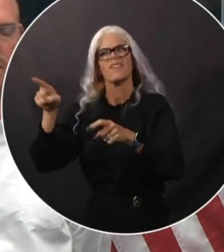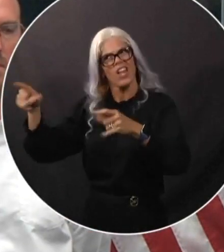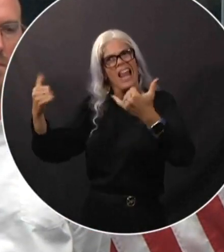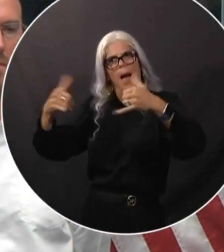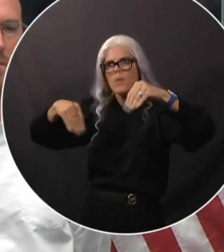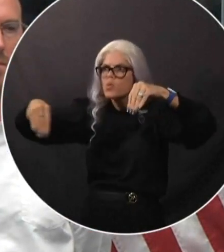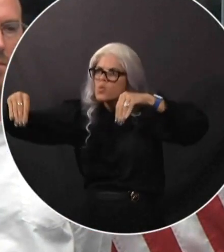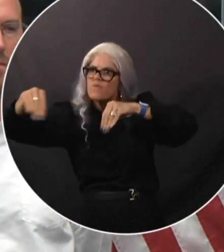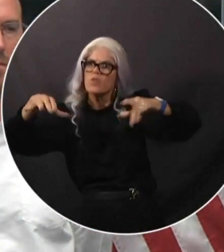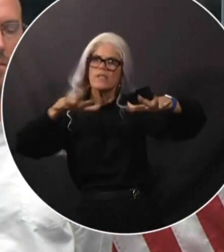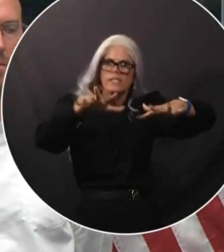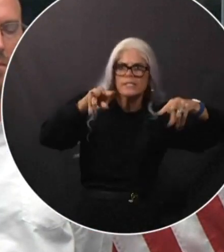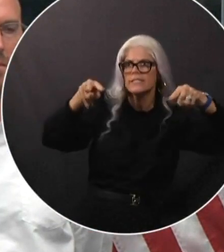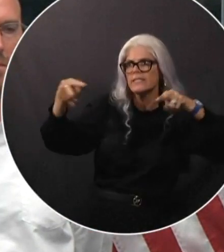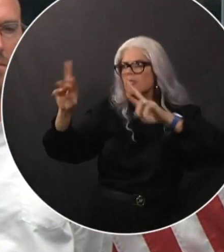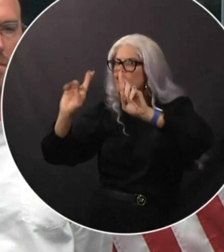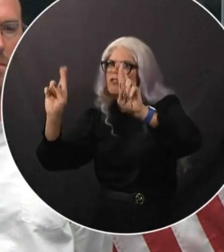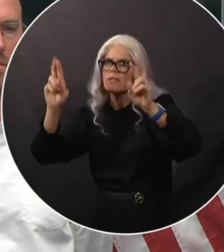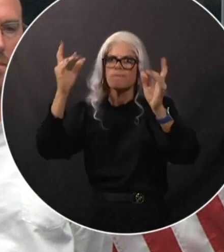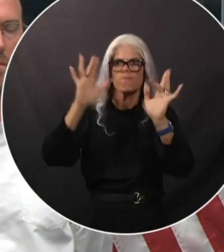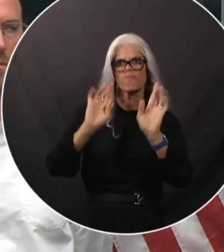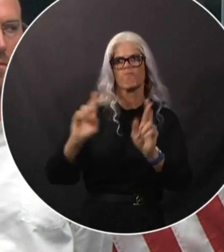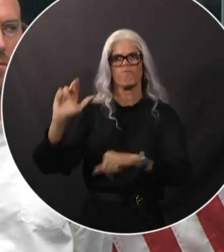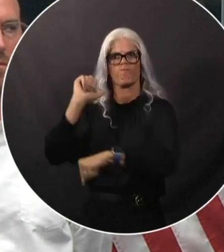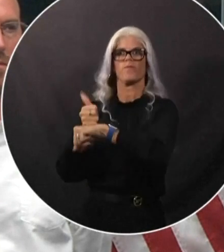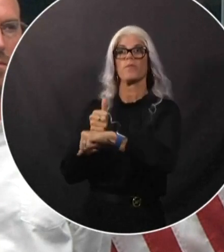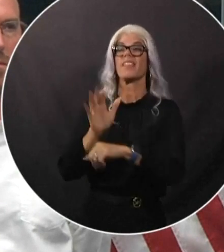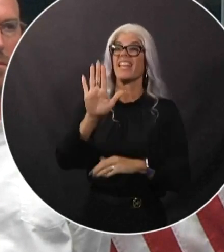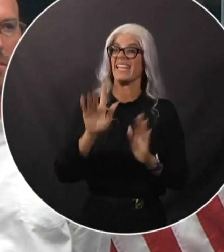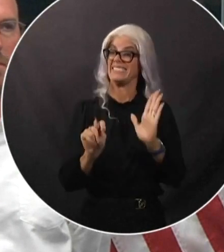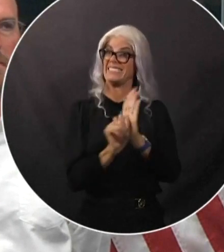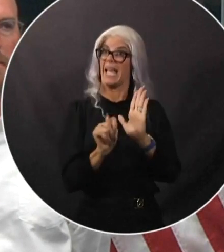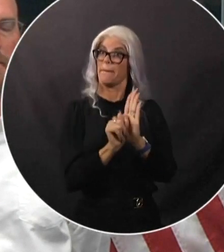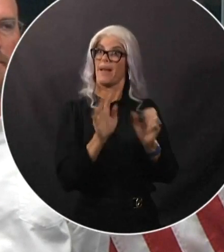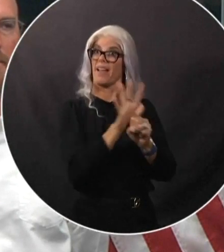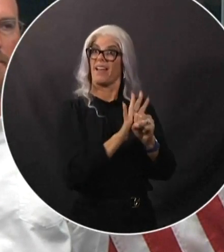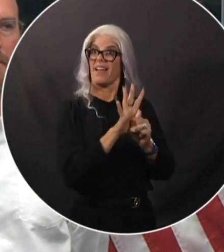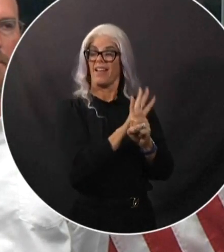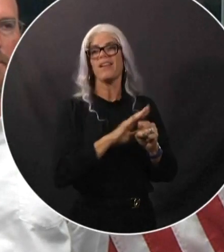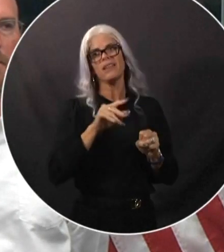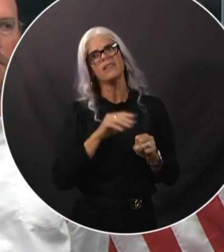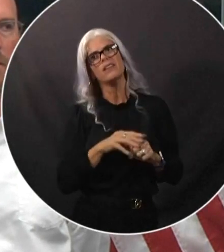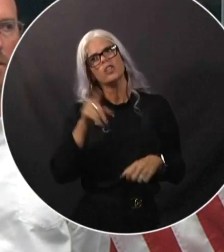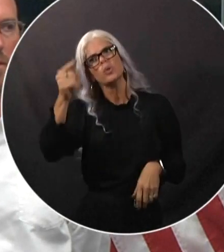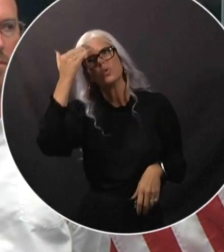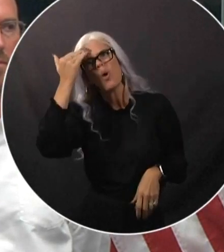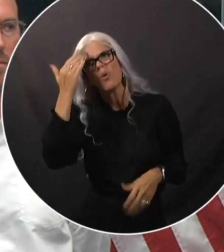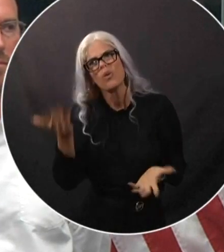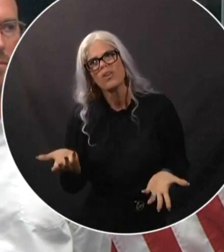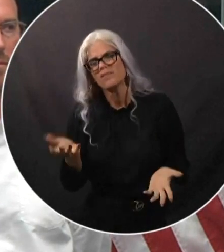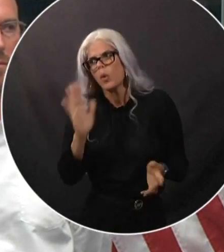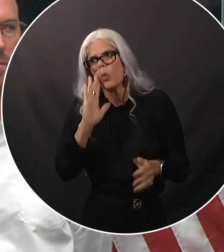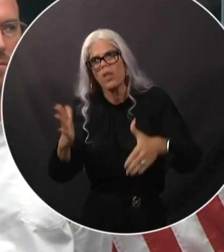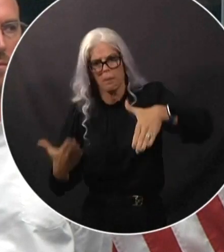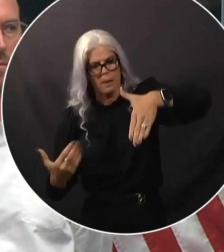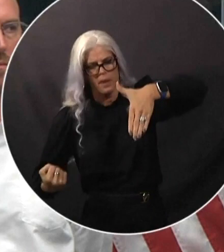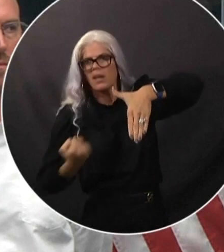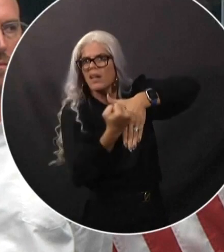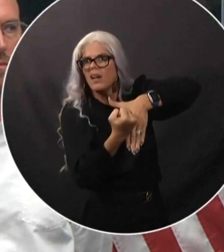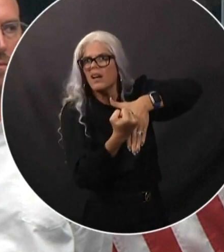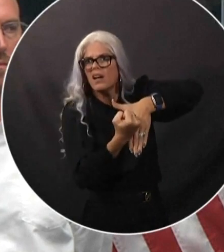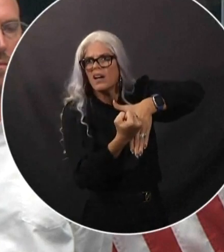important to say that Tampa Bay region, you are not out of the woods yet. There is still going to be a